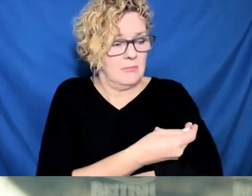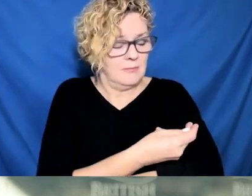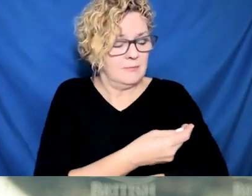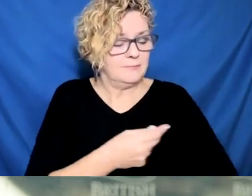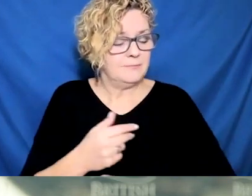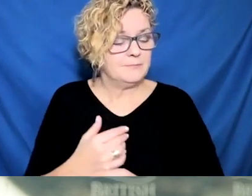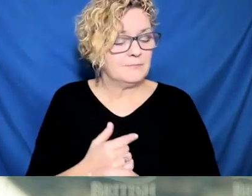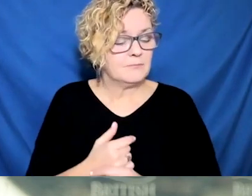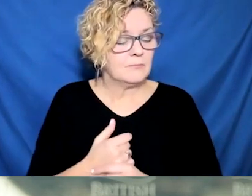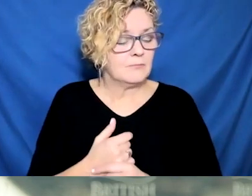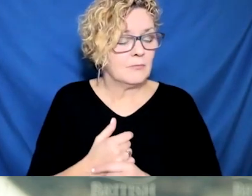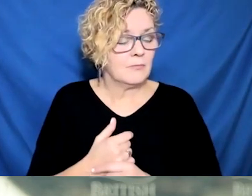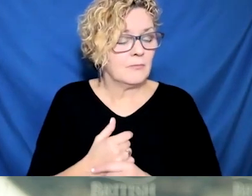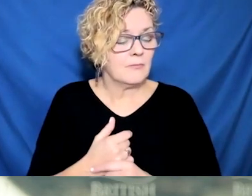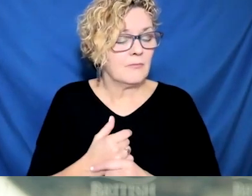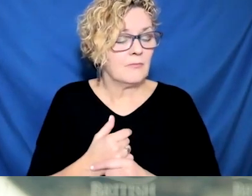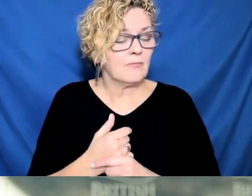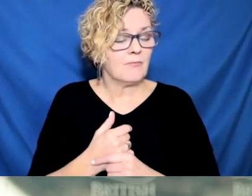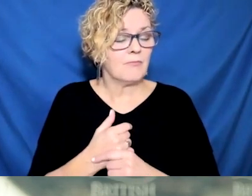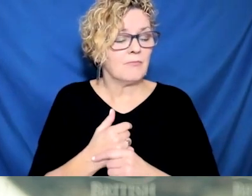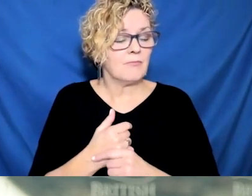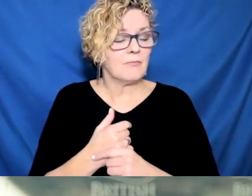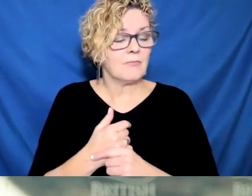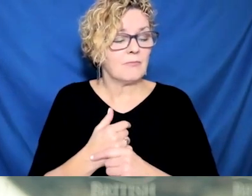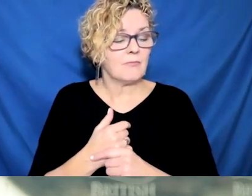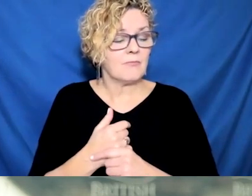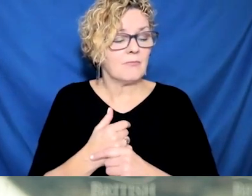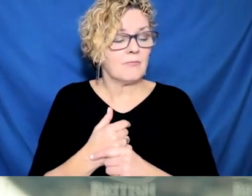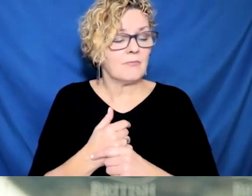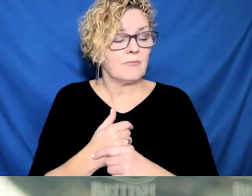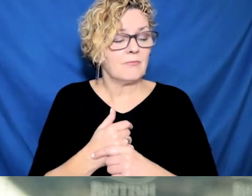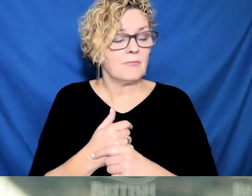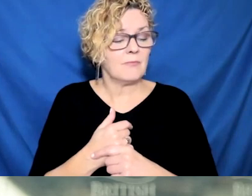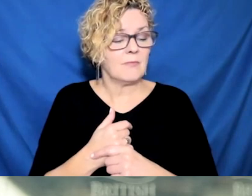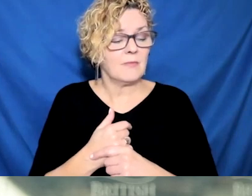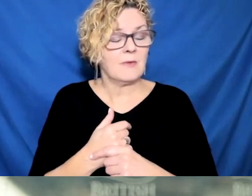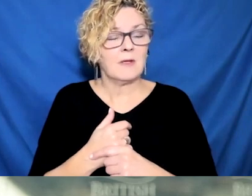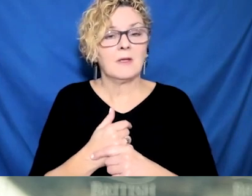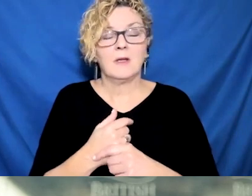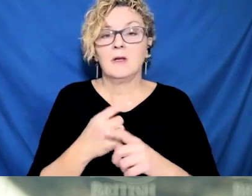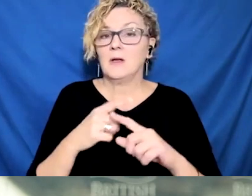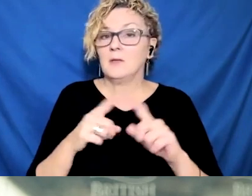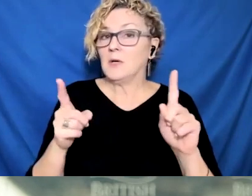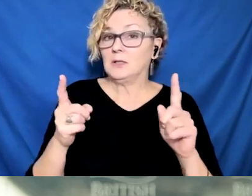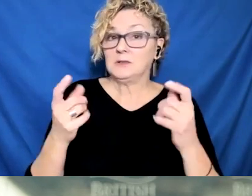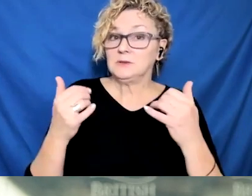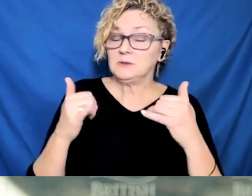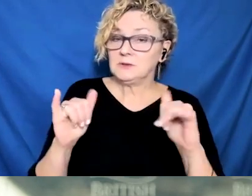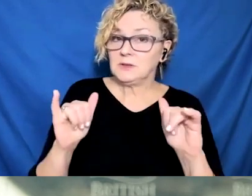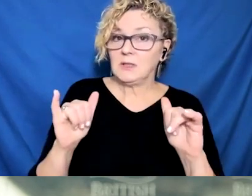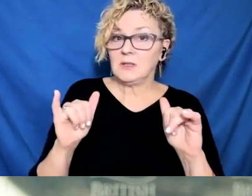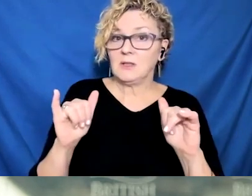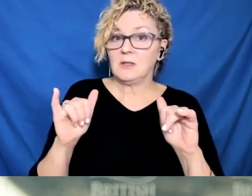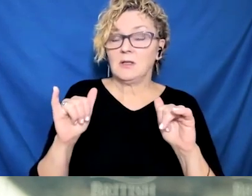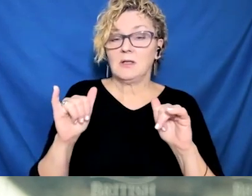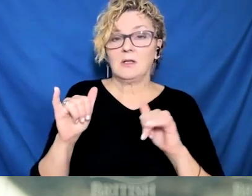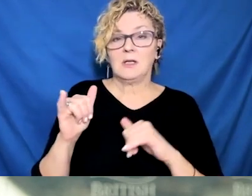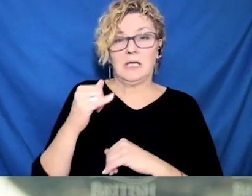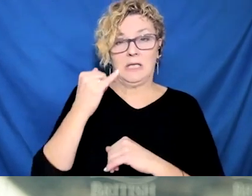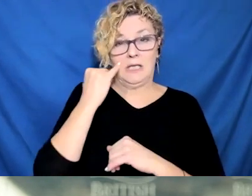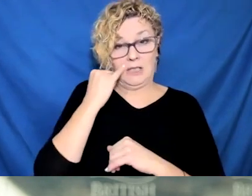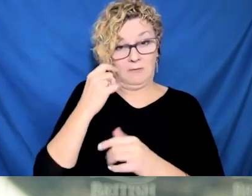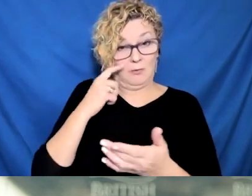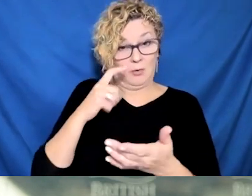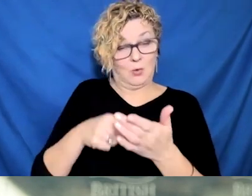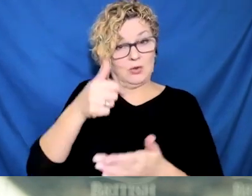three days. At the end of day, yesterday, BC had received 5,958,820 rapid tests to